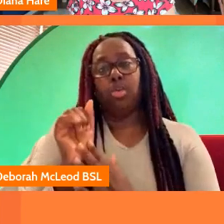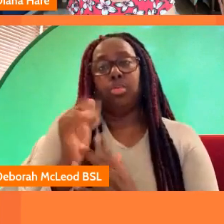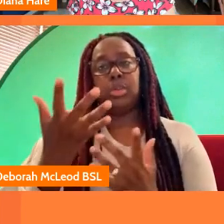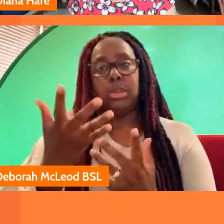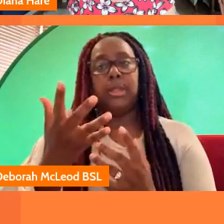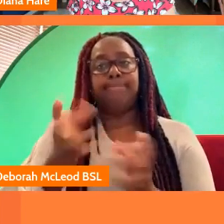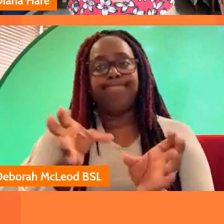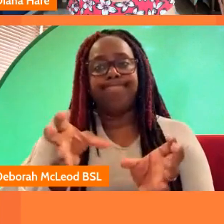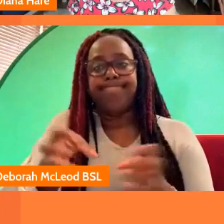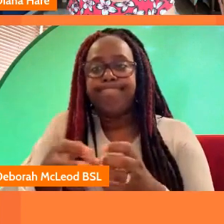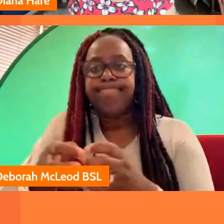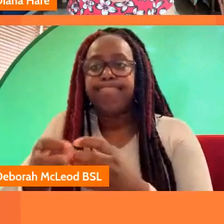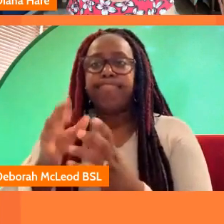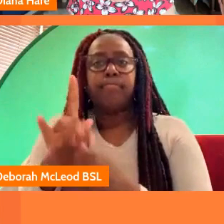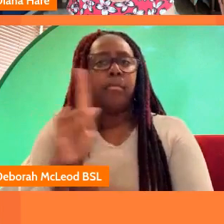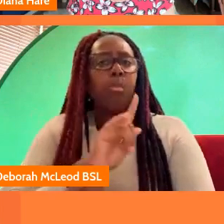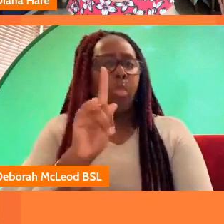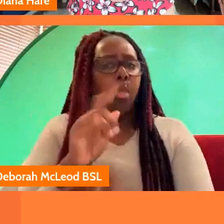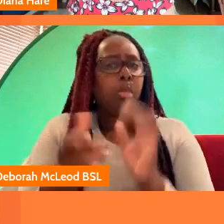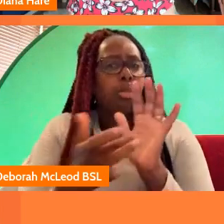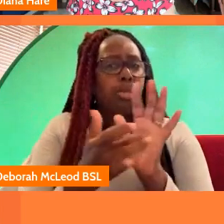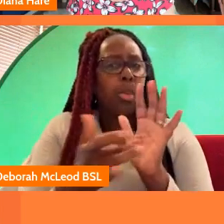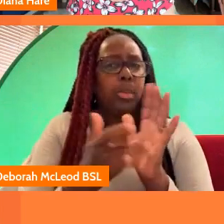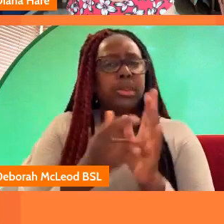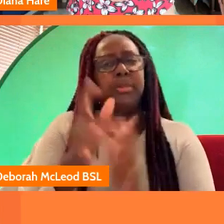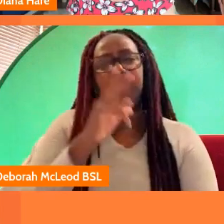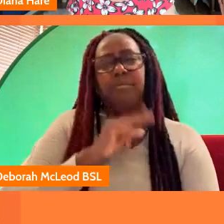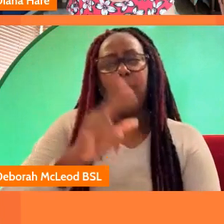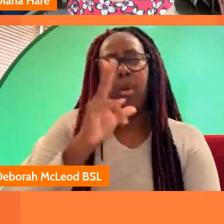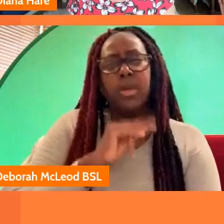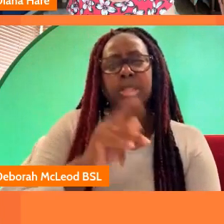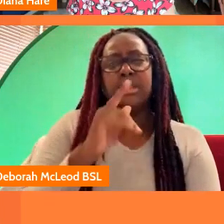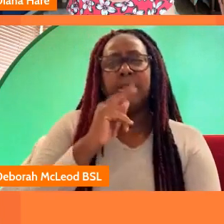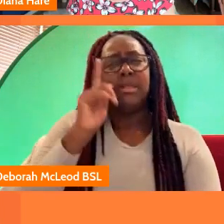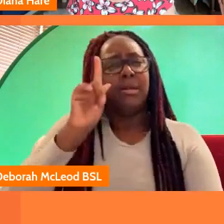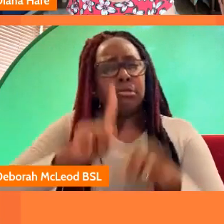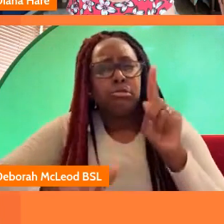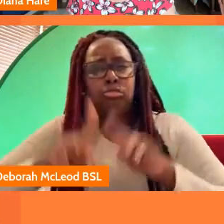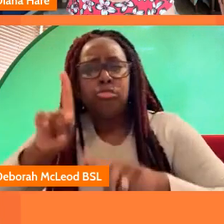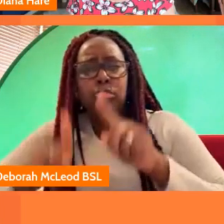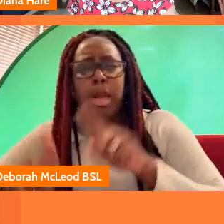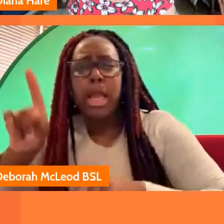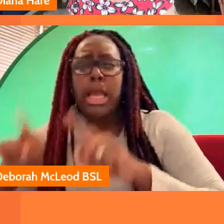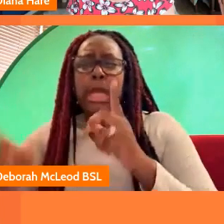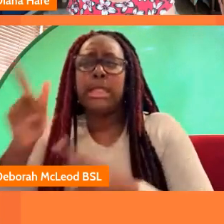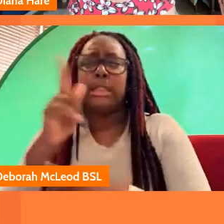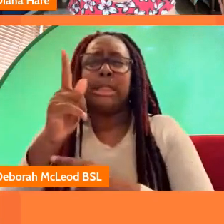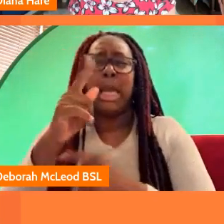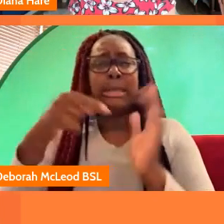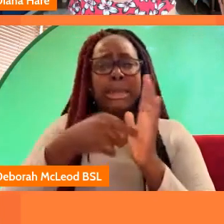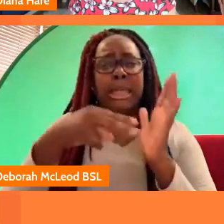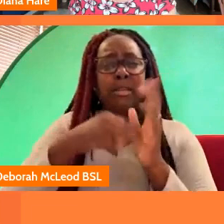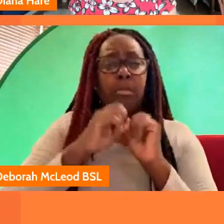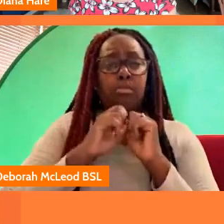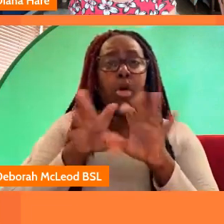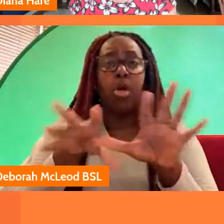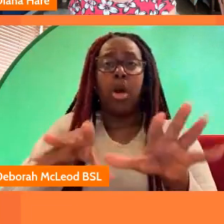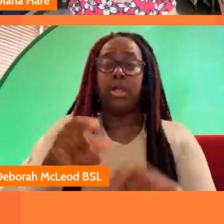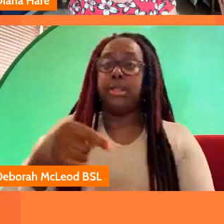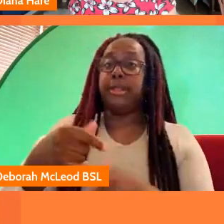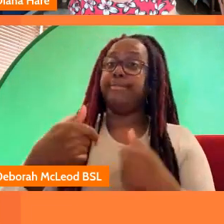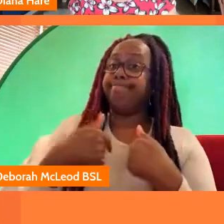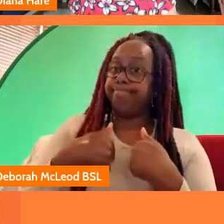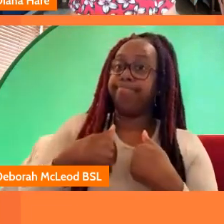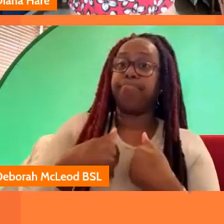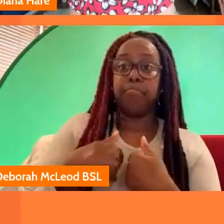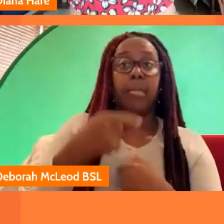what do you think the importance of those voices that range of voices is to sky as a broadcaster i think it's hugely important